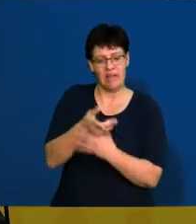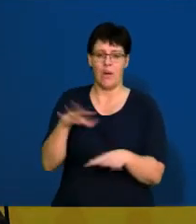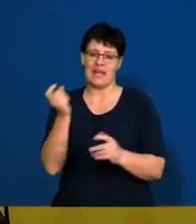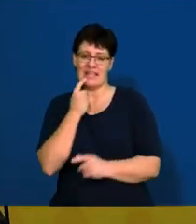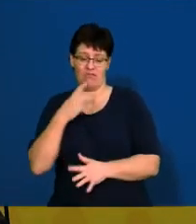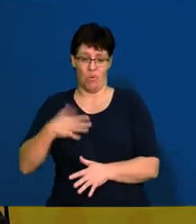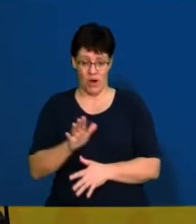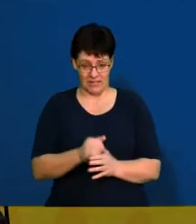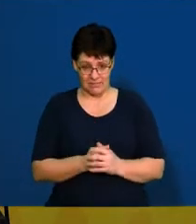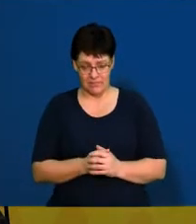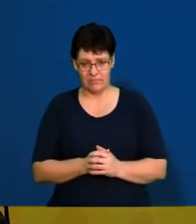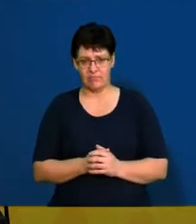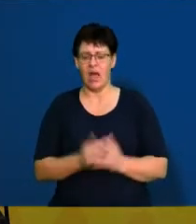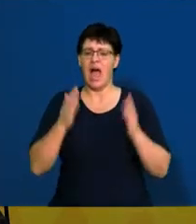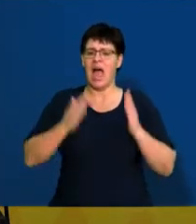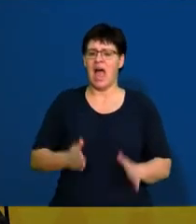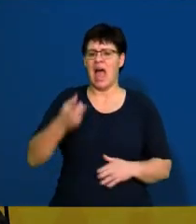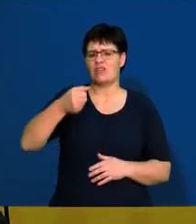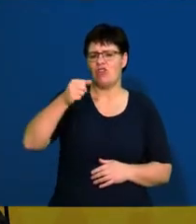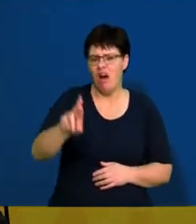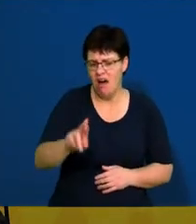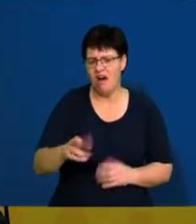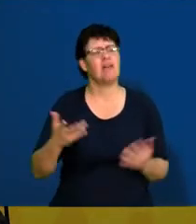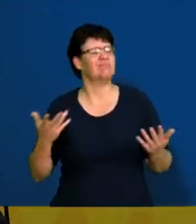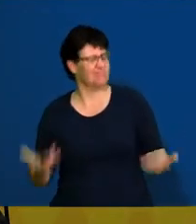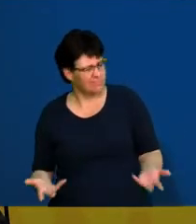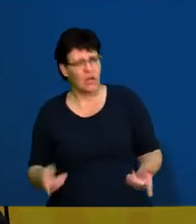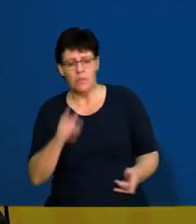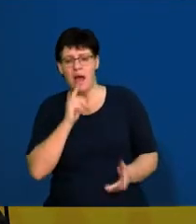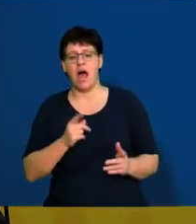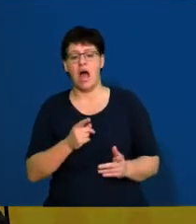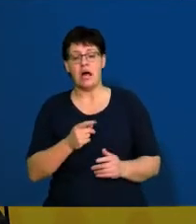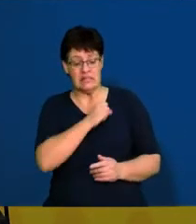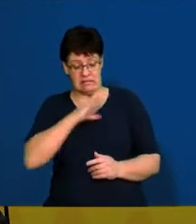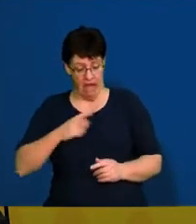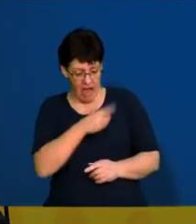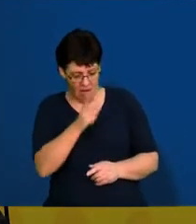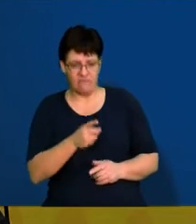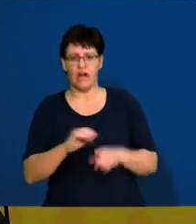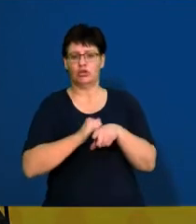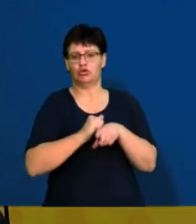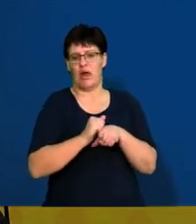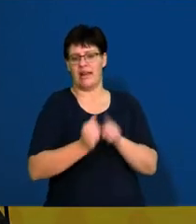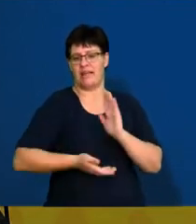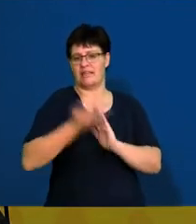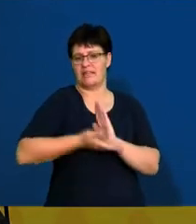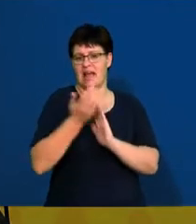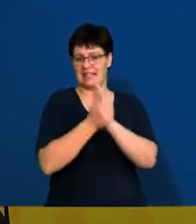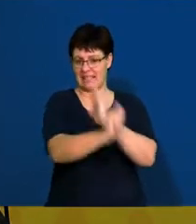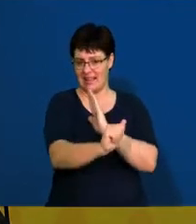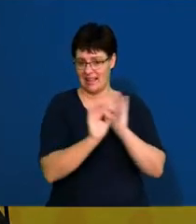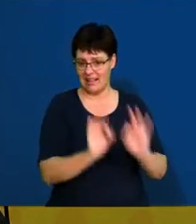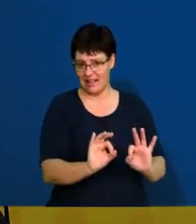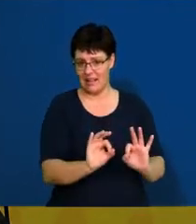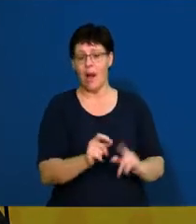it whenever we want. Human resources, it's about making sure that we're upskilling our workers at all times